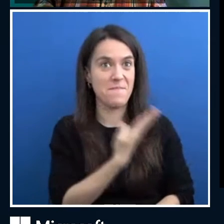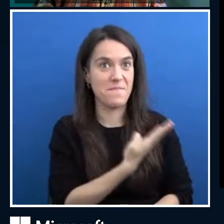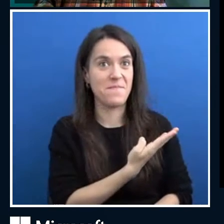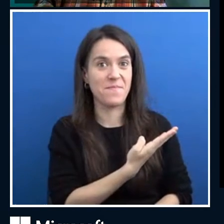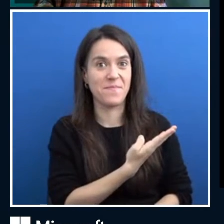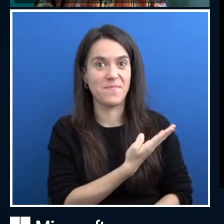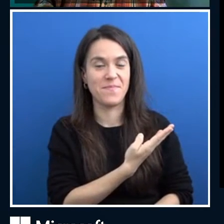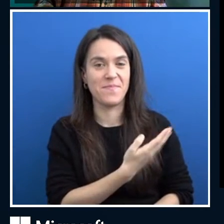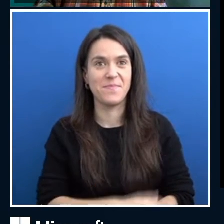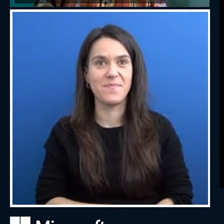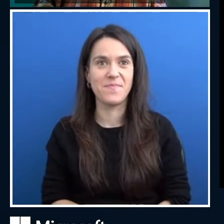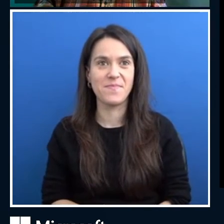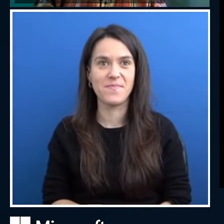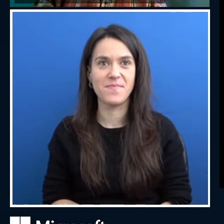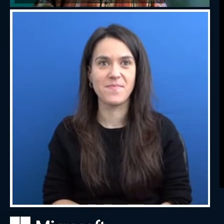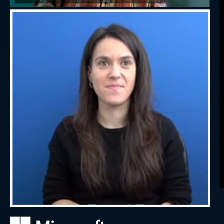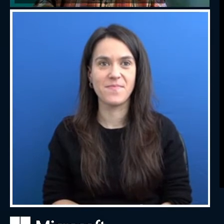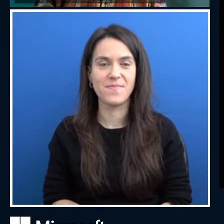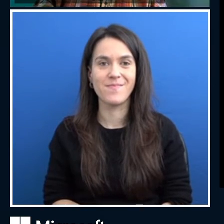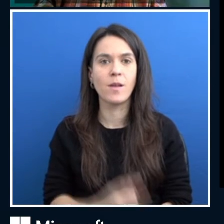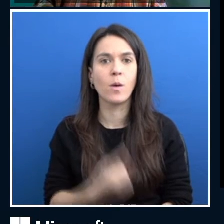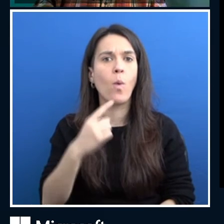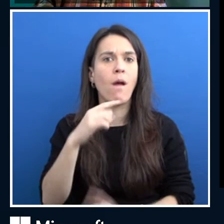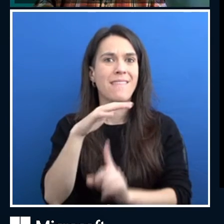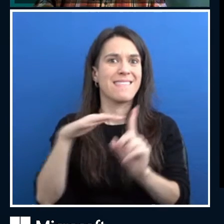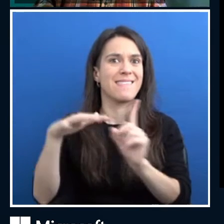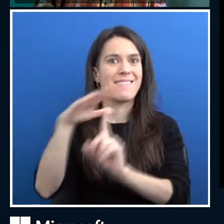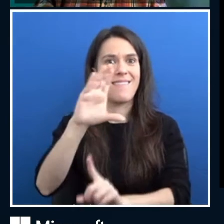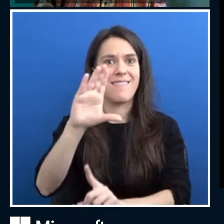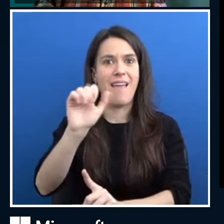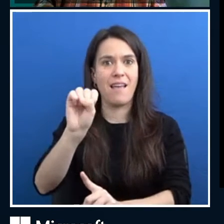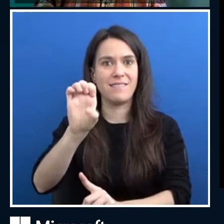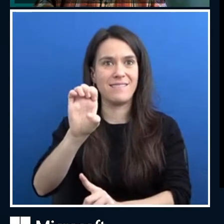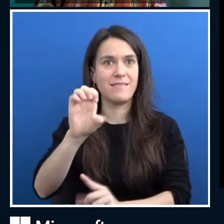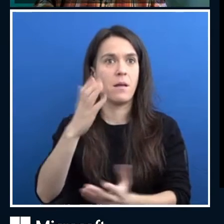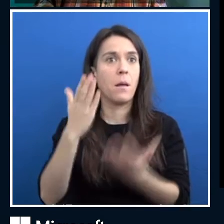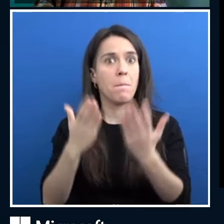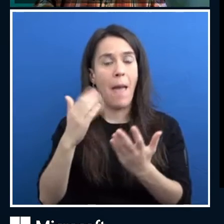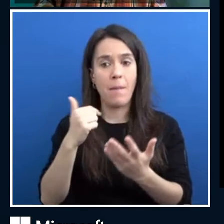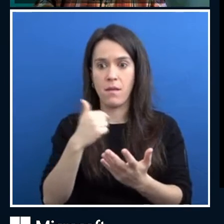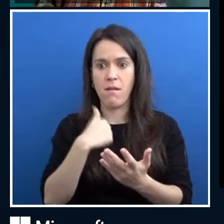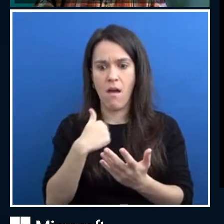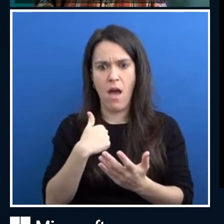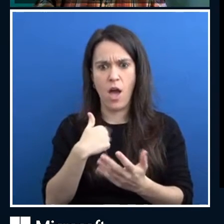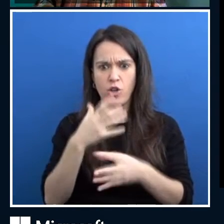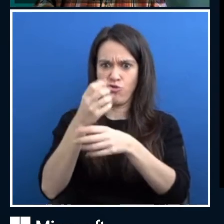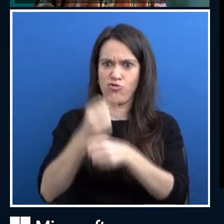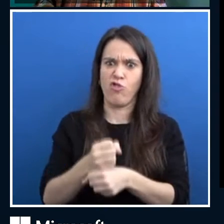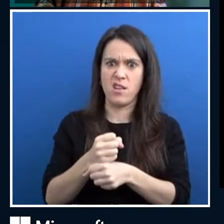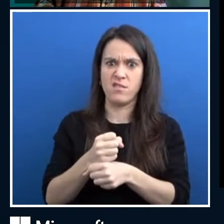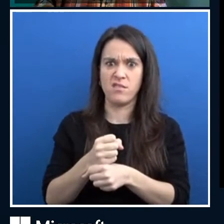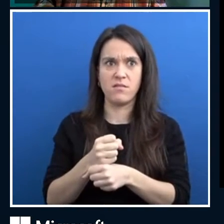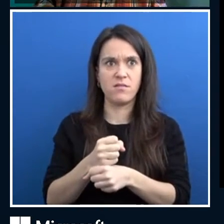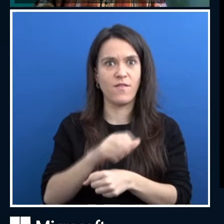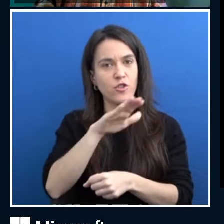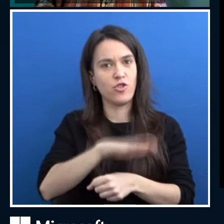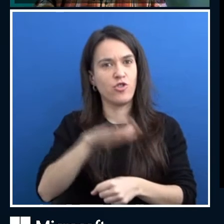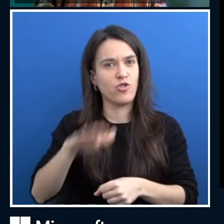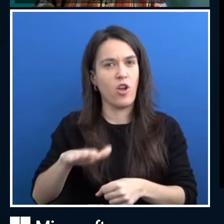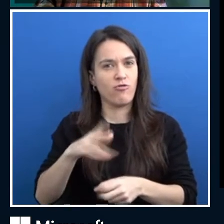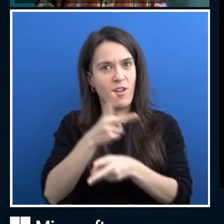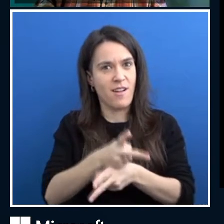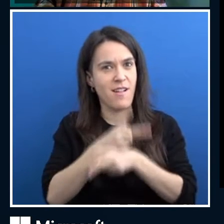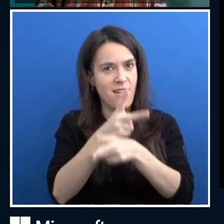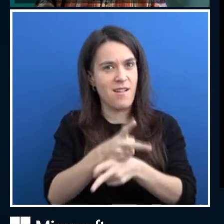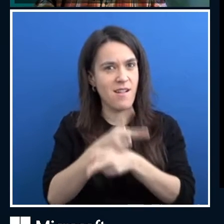there's a use case that would you trust an AI to choose you a babysitter now and it could go off and it could look at social media data